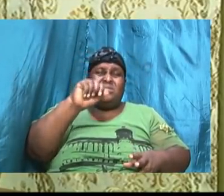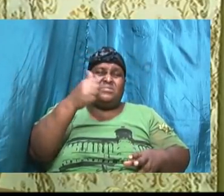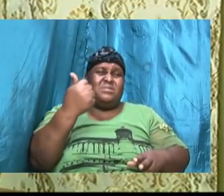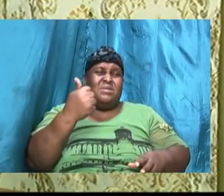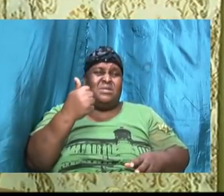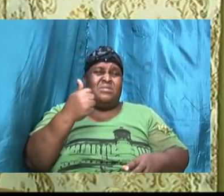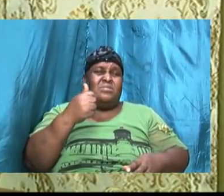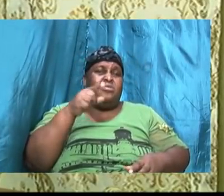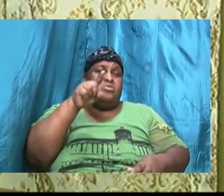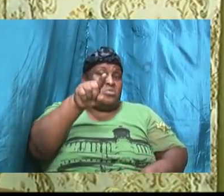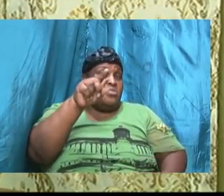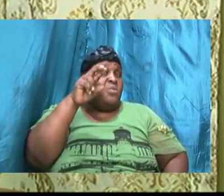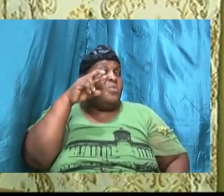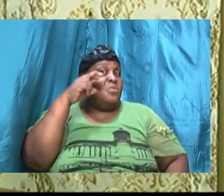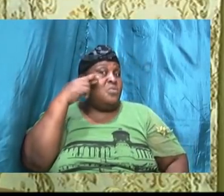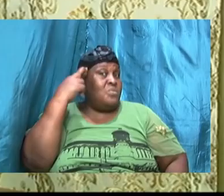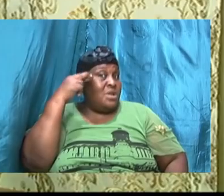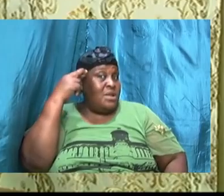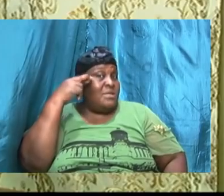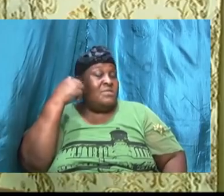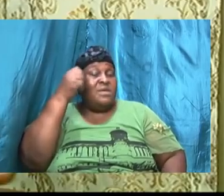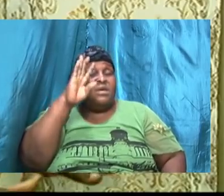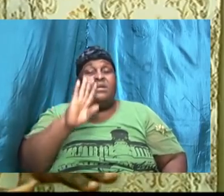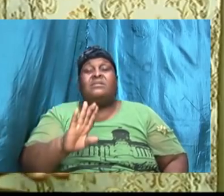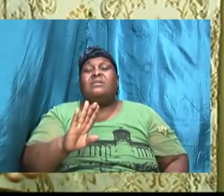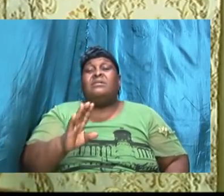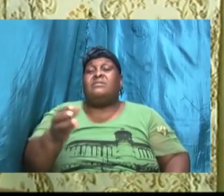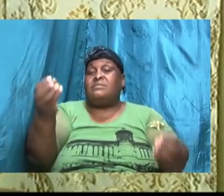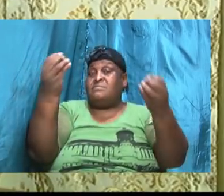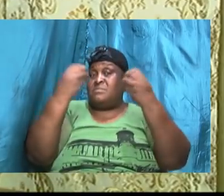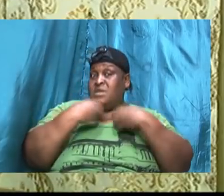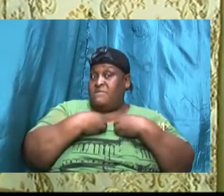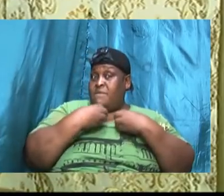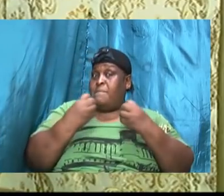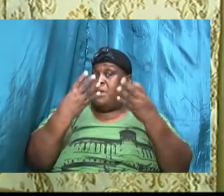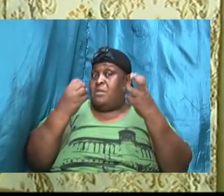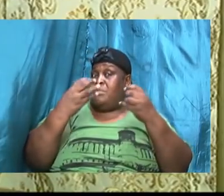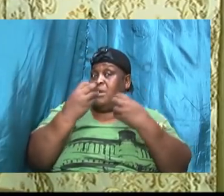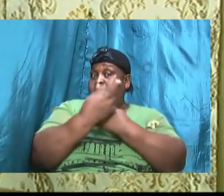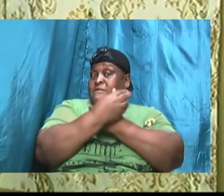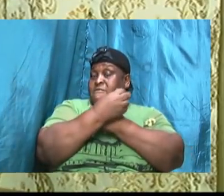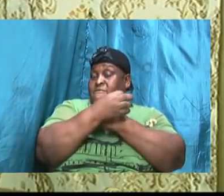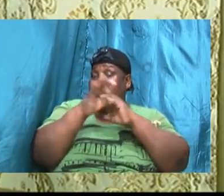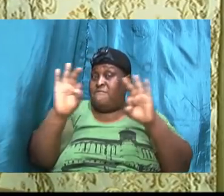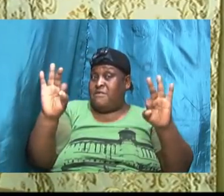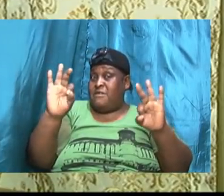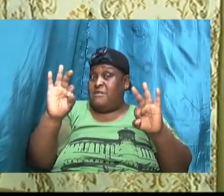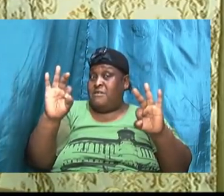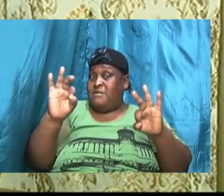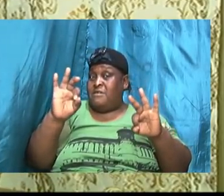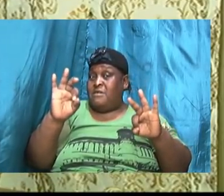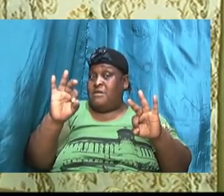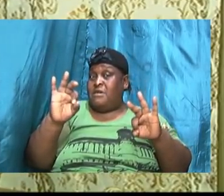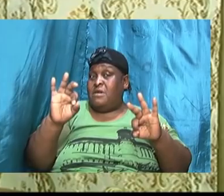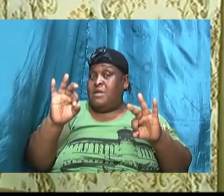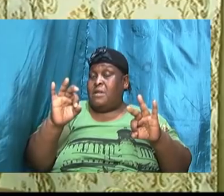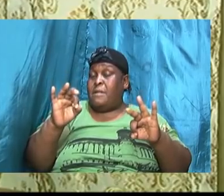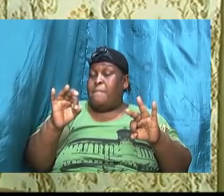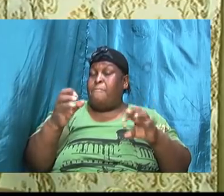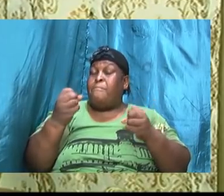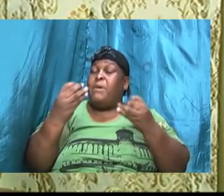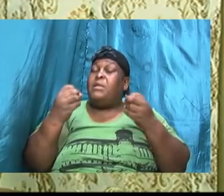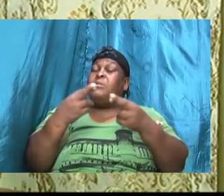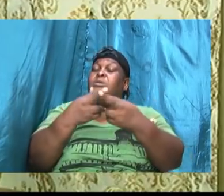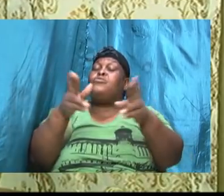will realize that God gives us a lot of freedom he gives us a lot of room to operate